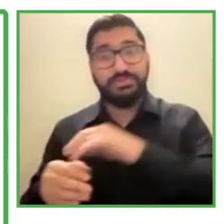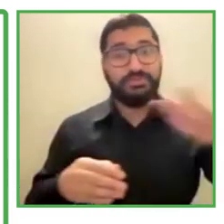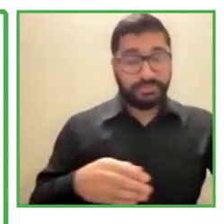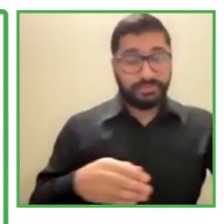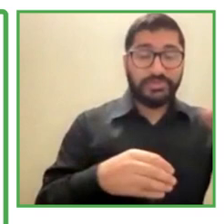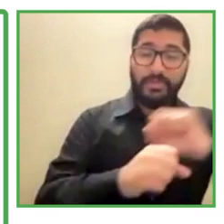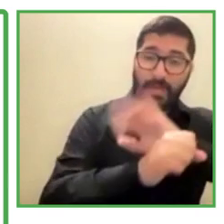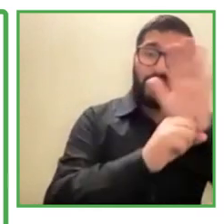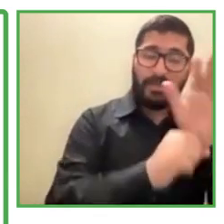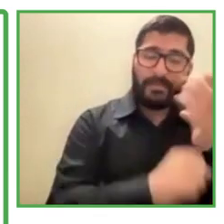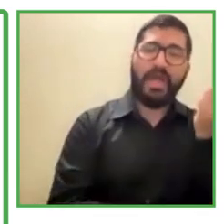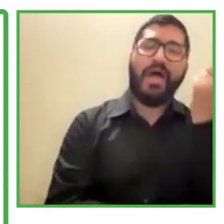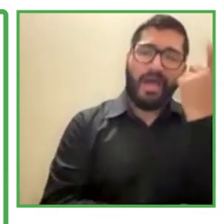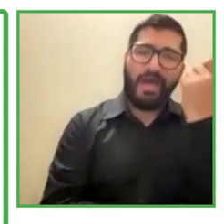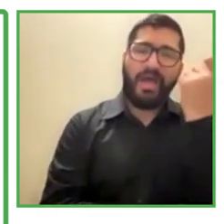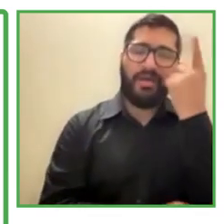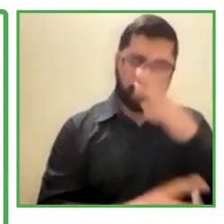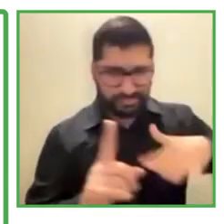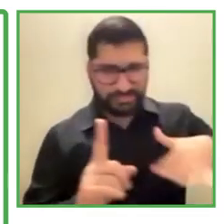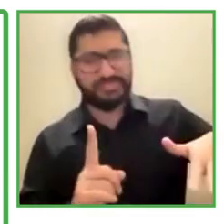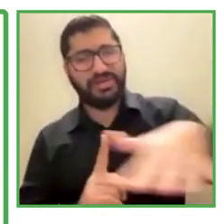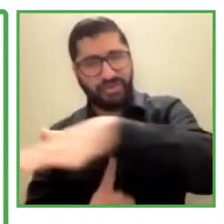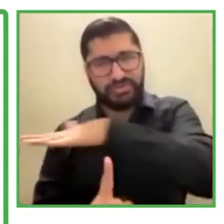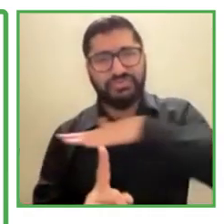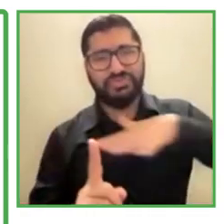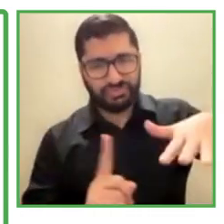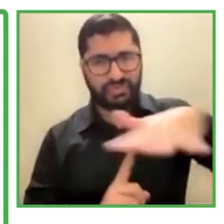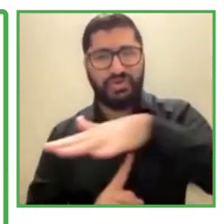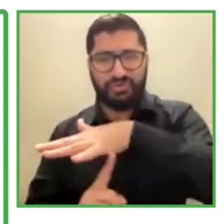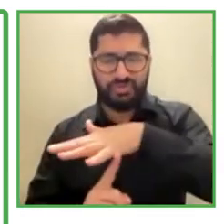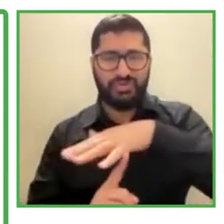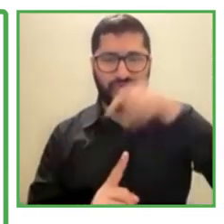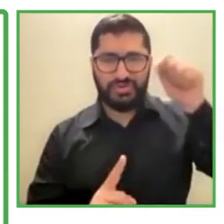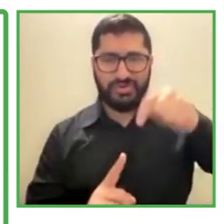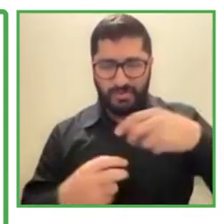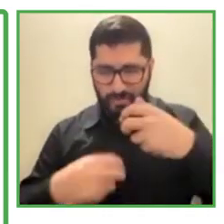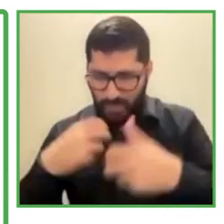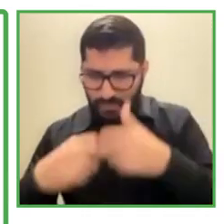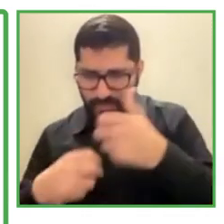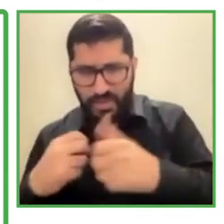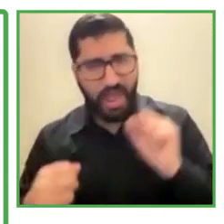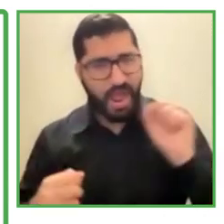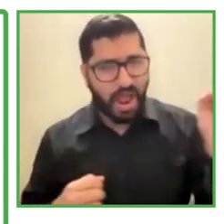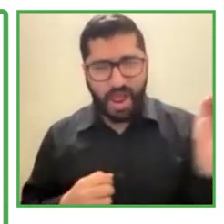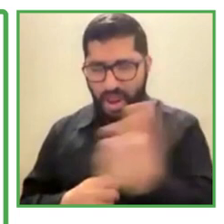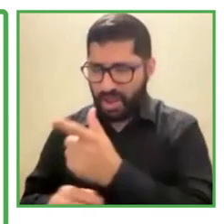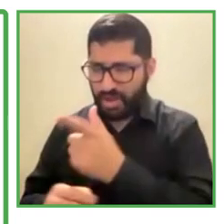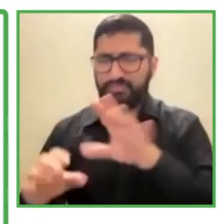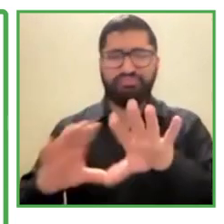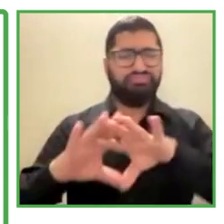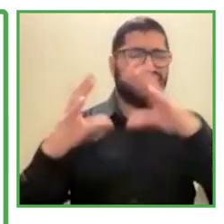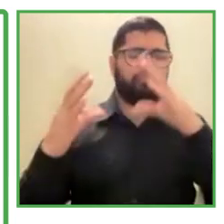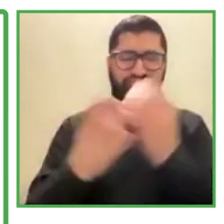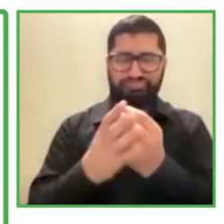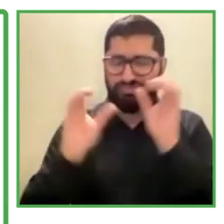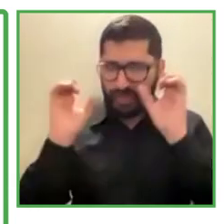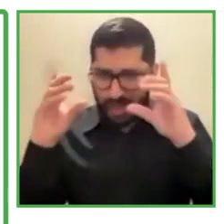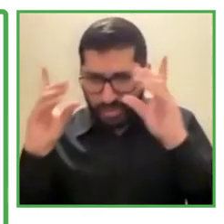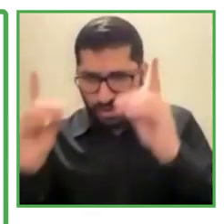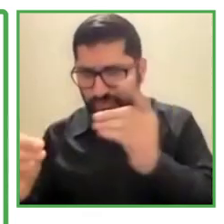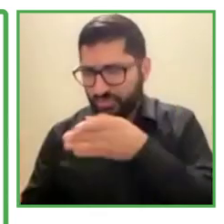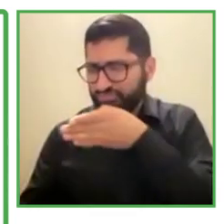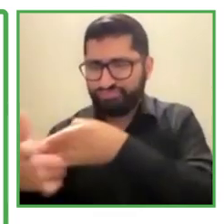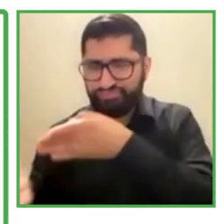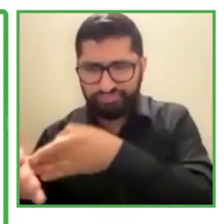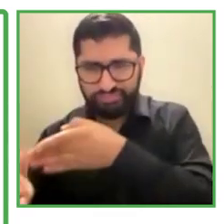to proper education. And I know that this is the same in many countries around the world. Due to the lack of accessibility in so many opportunities, what happens